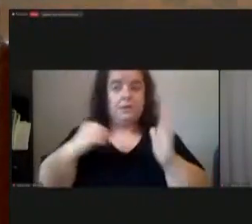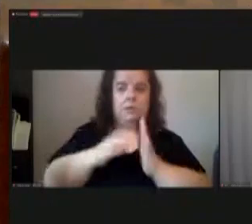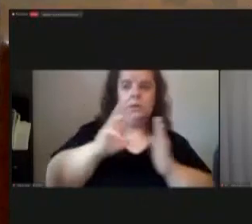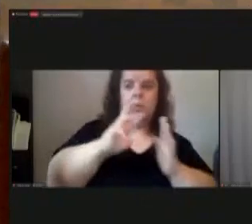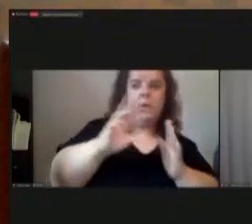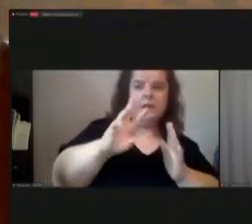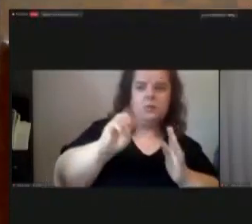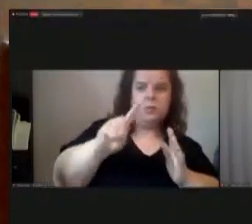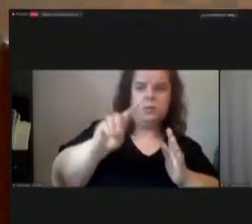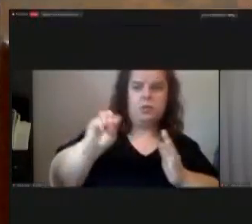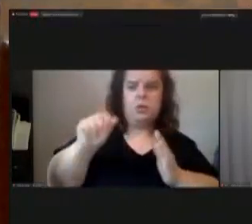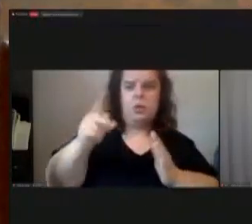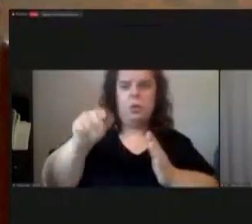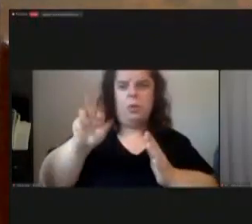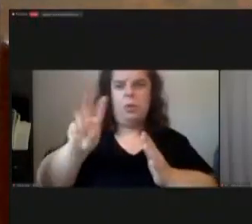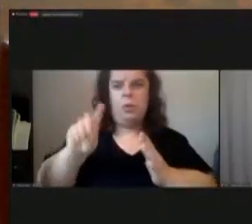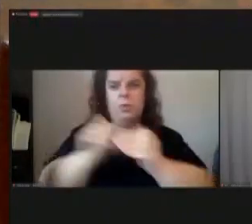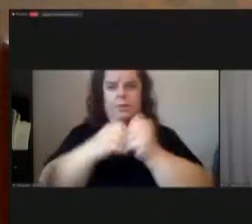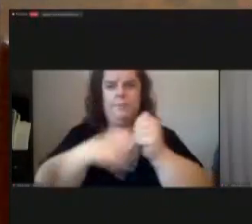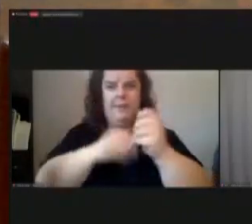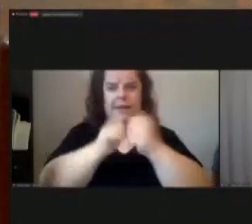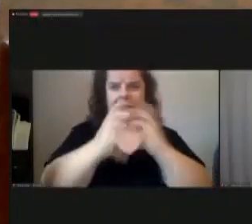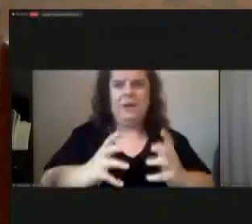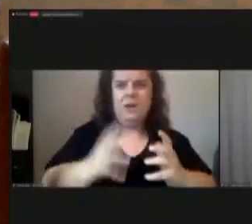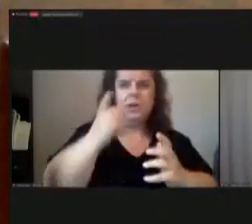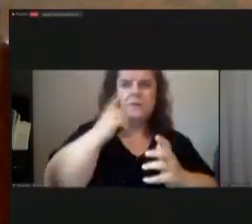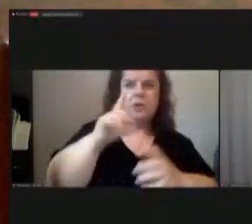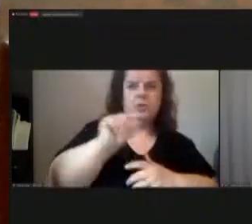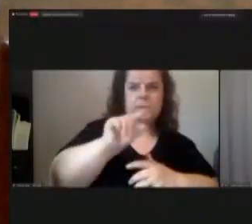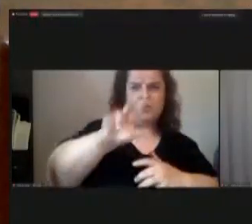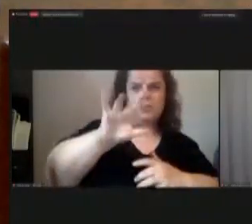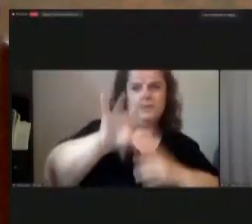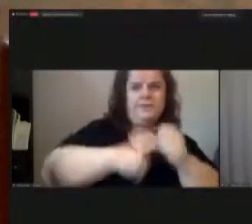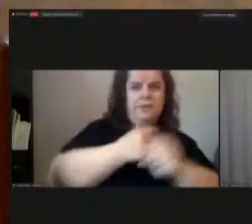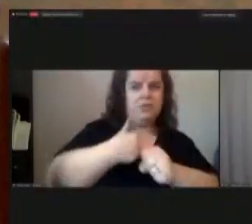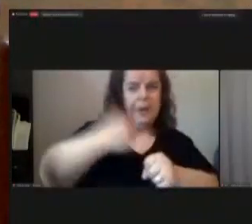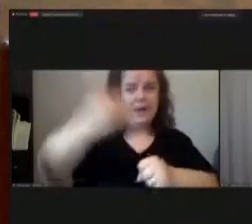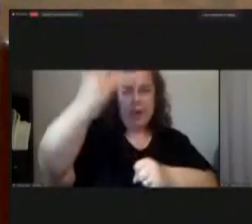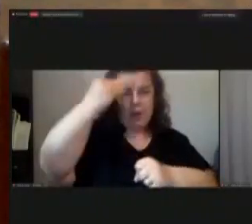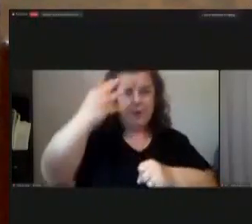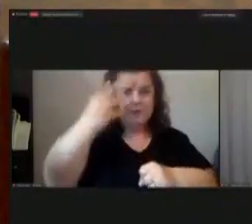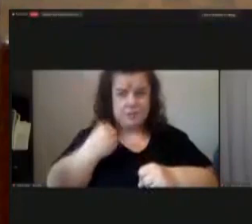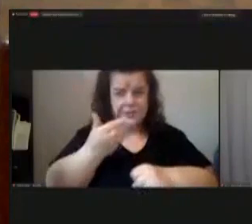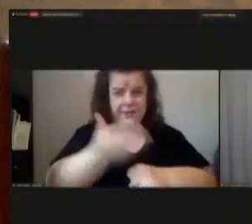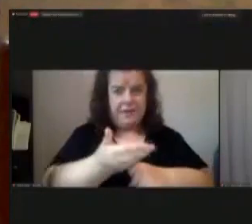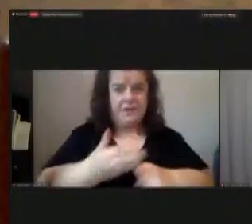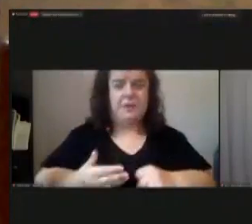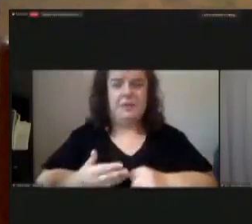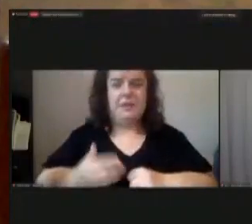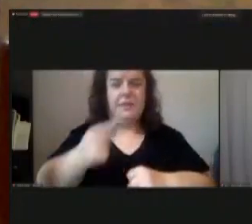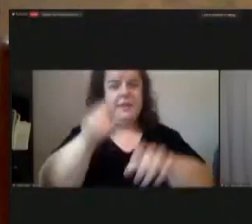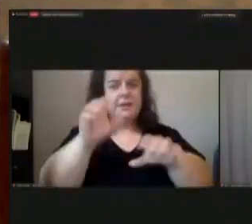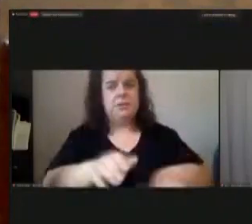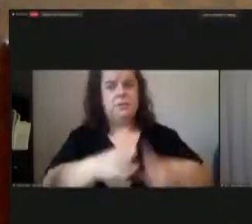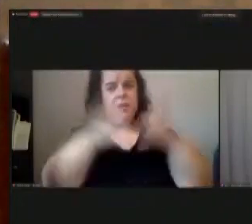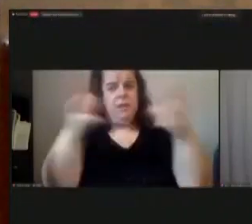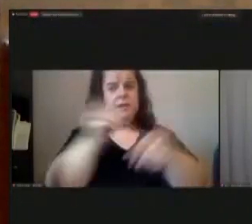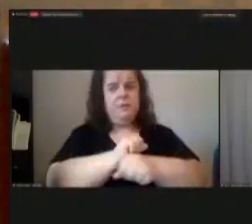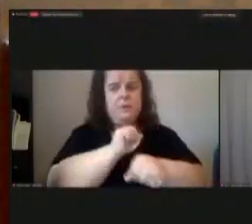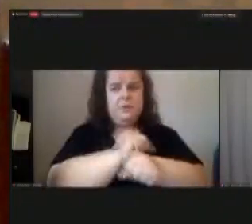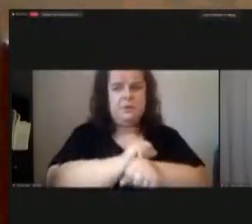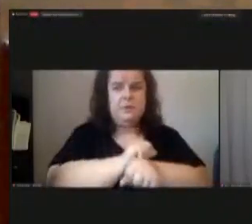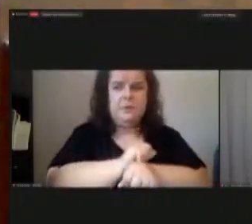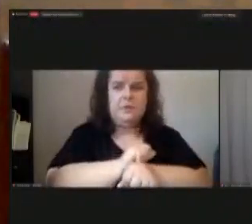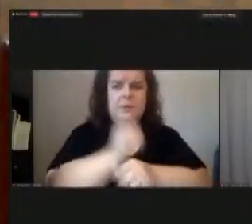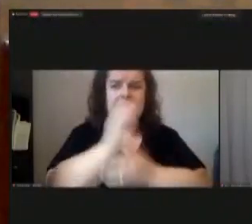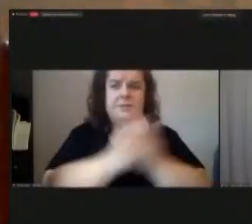with my husband and other people for about 20 25 years and they do a tremendous amount of work some of